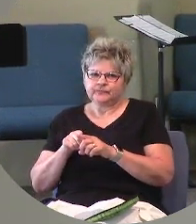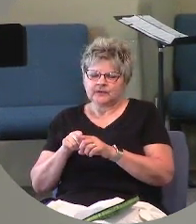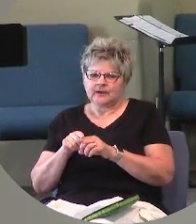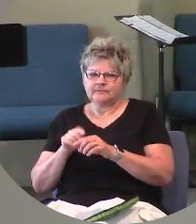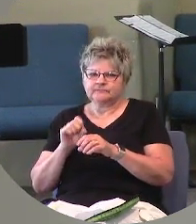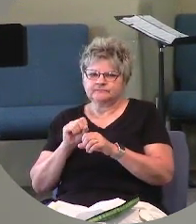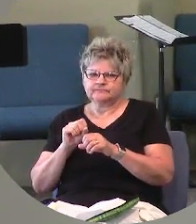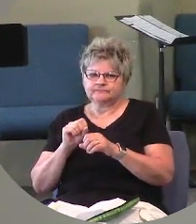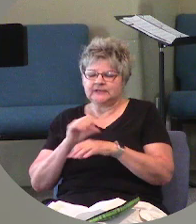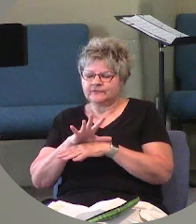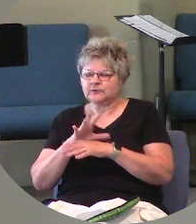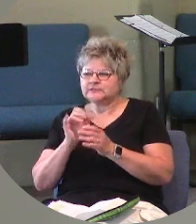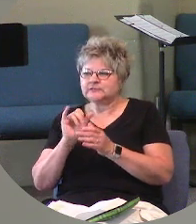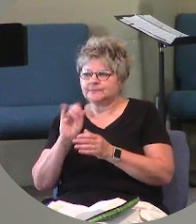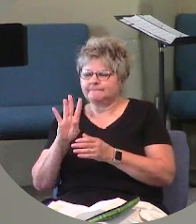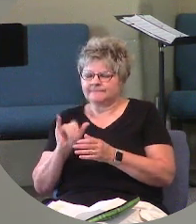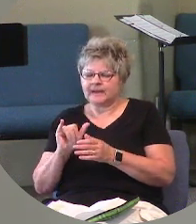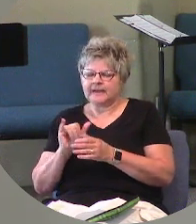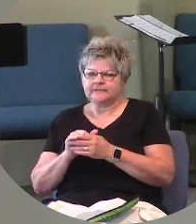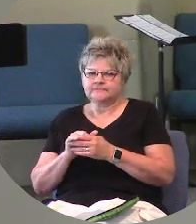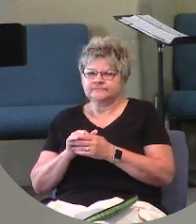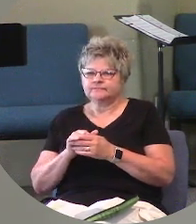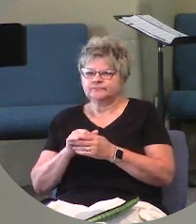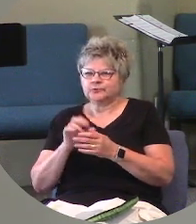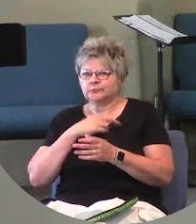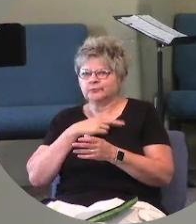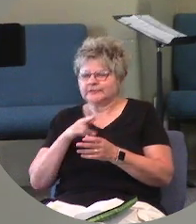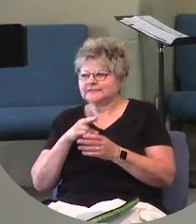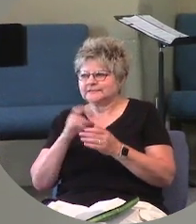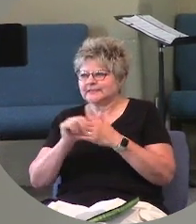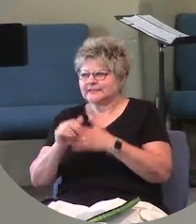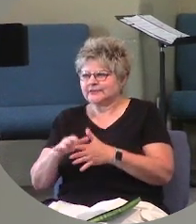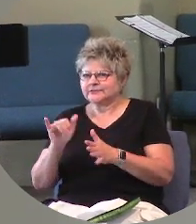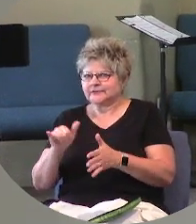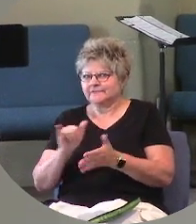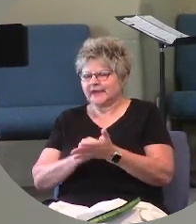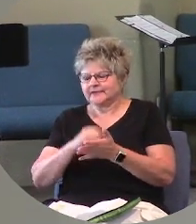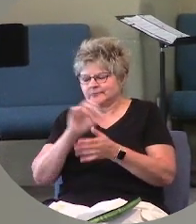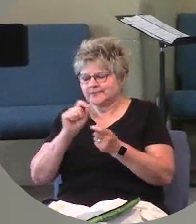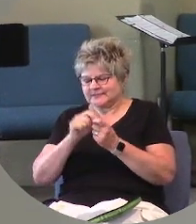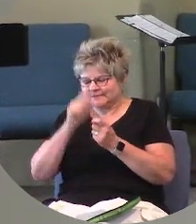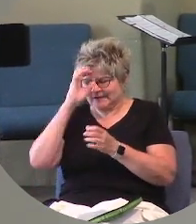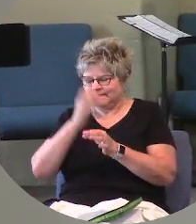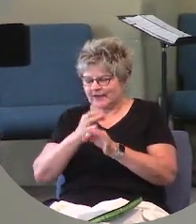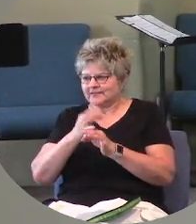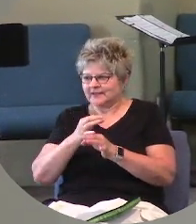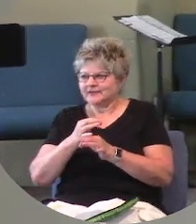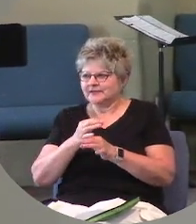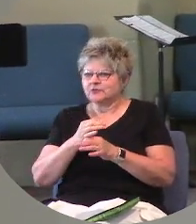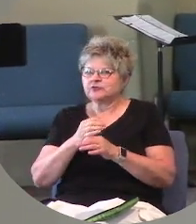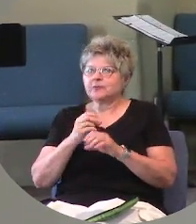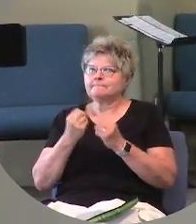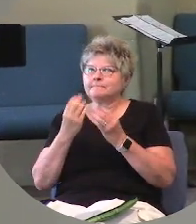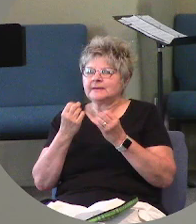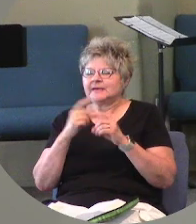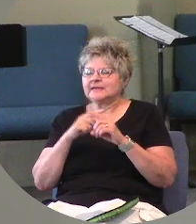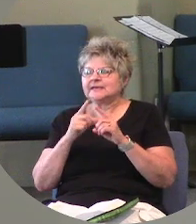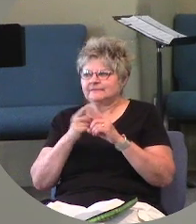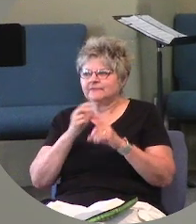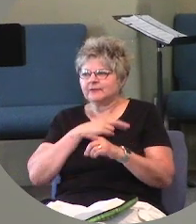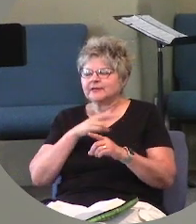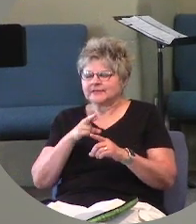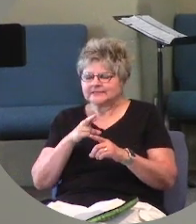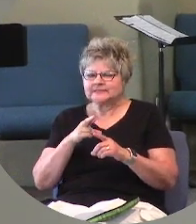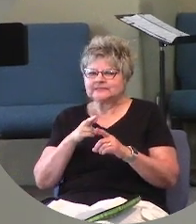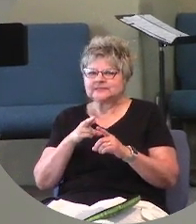and there are some that are Lutheran and Methodist and Episcopalian and Presbyterian and so on and so forth. So we all come